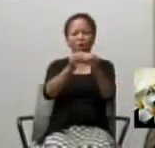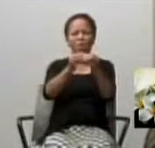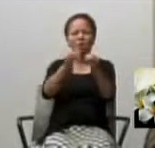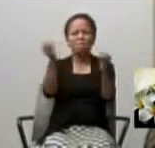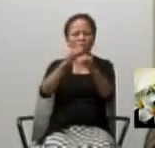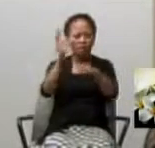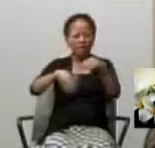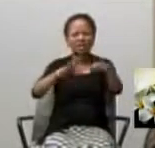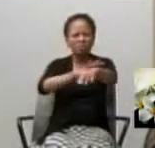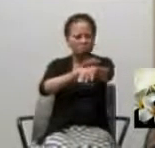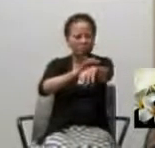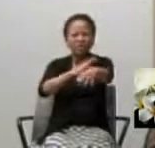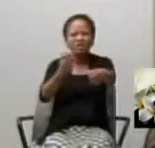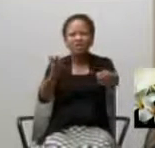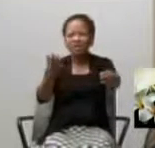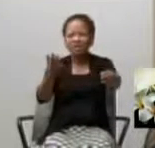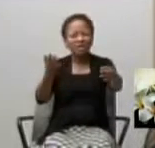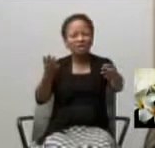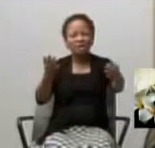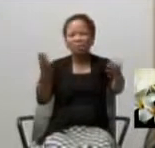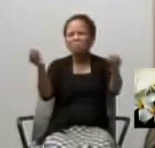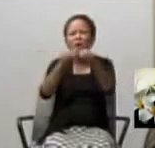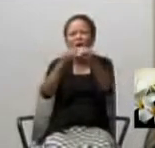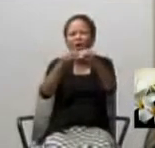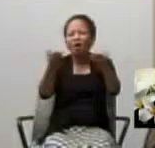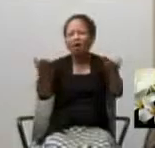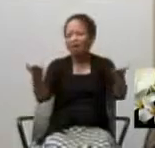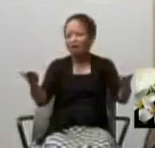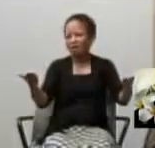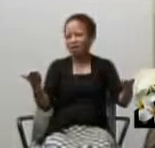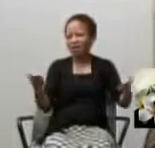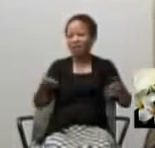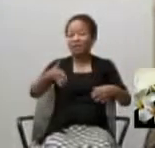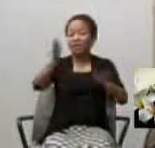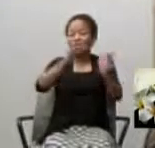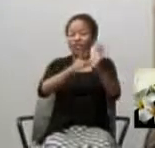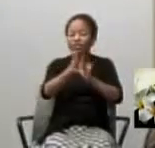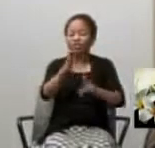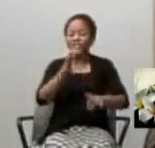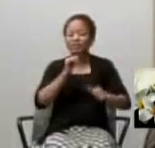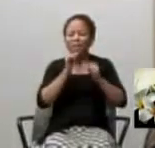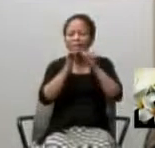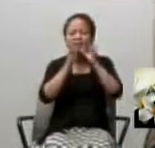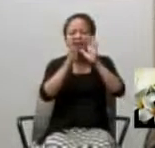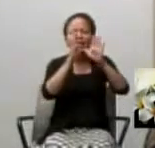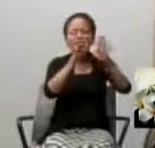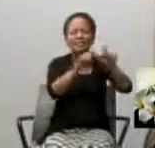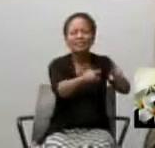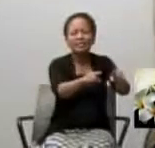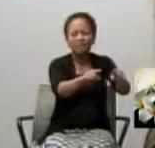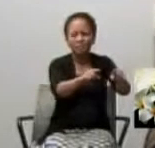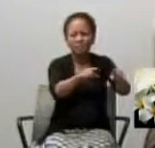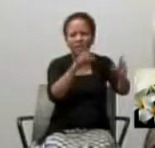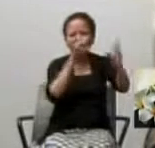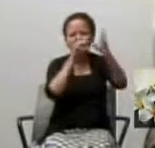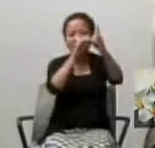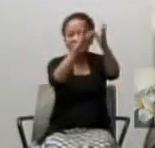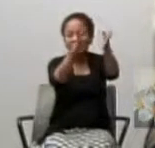his disciples and ascends, blesses them, says all will be well.